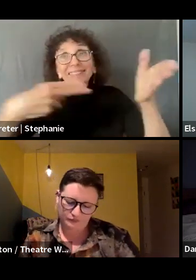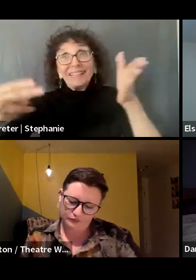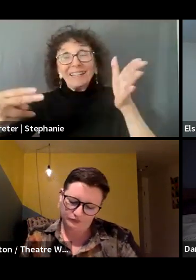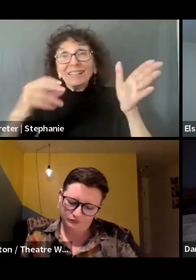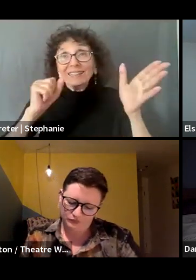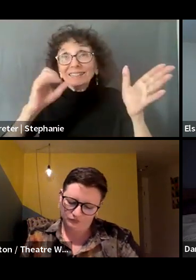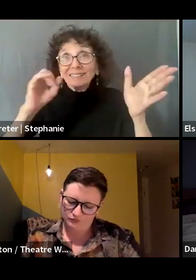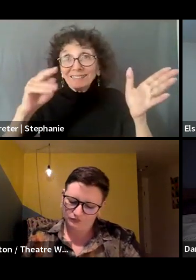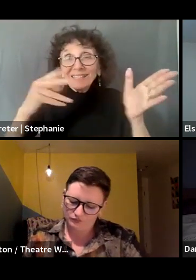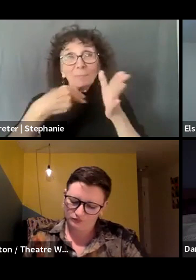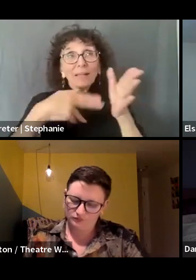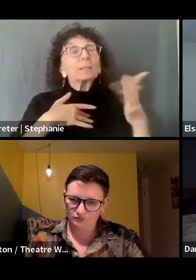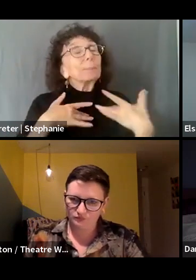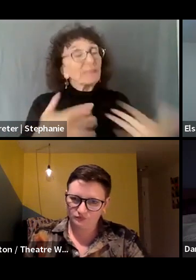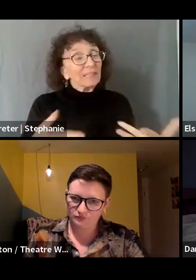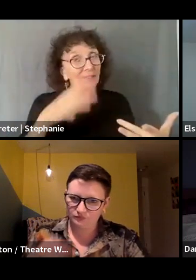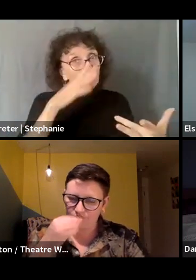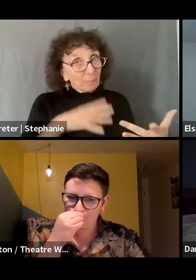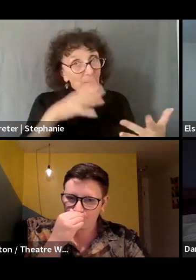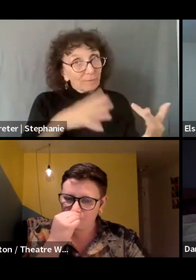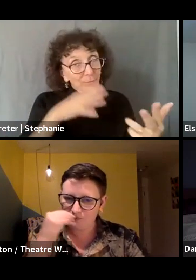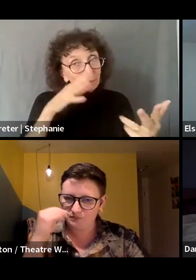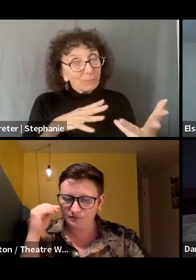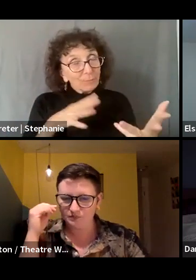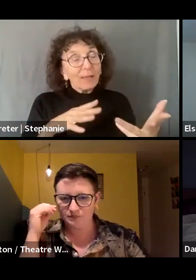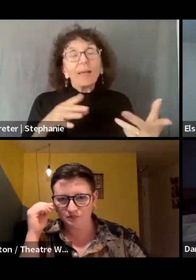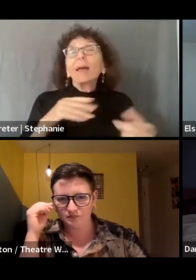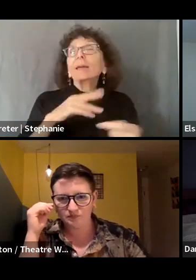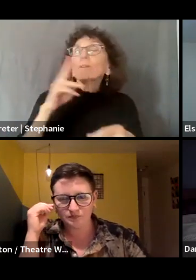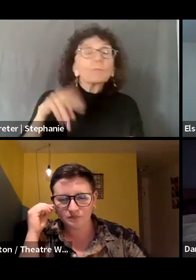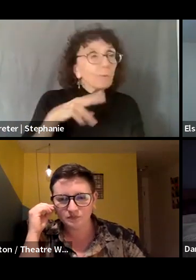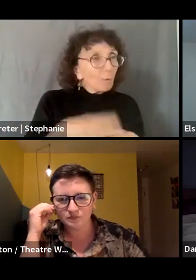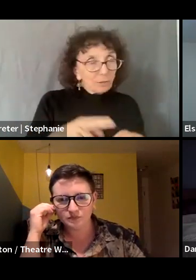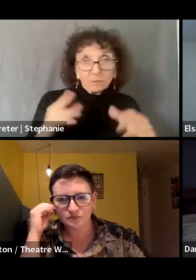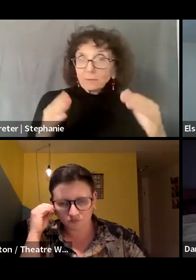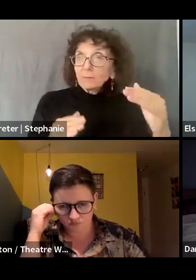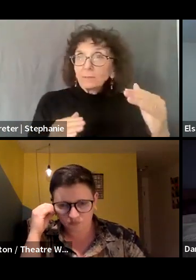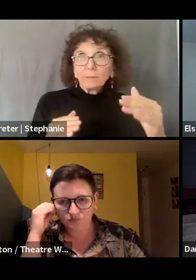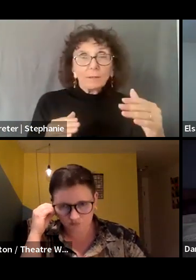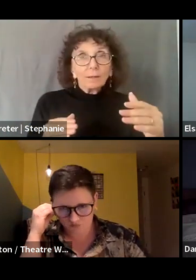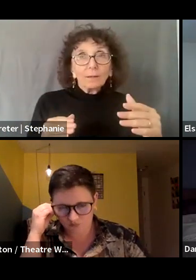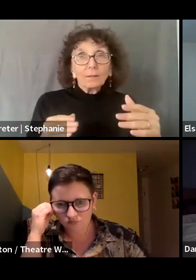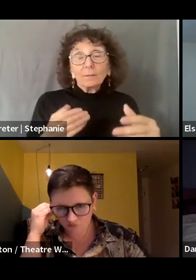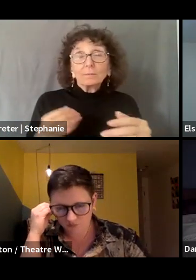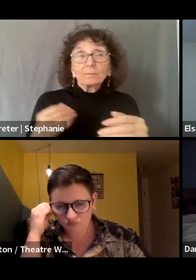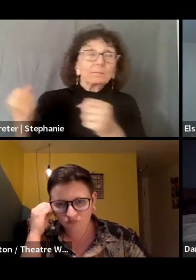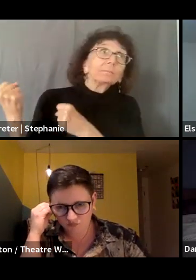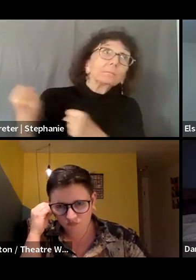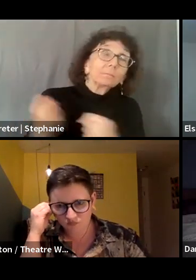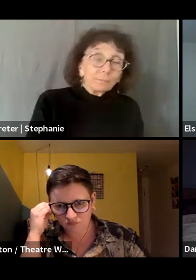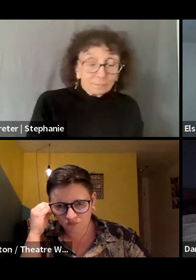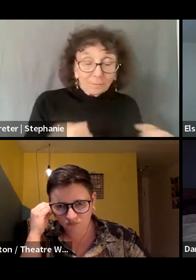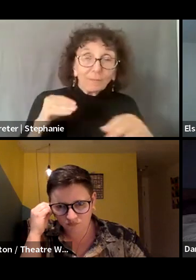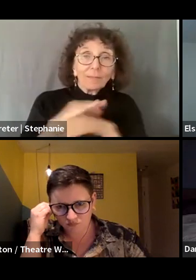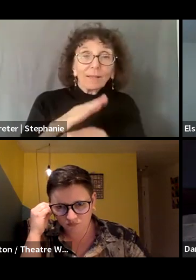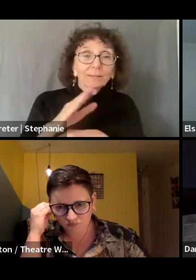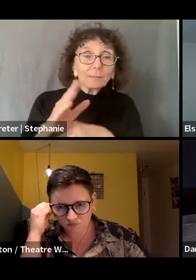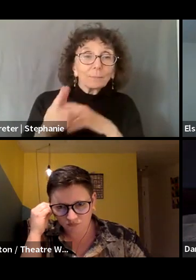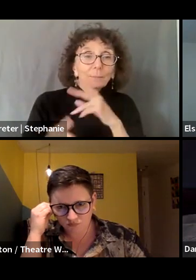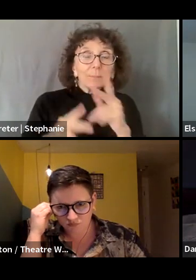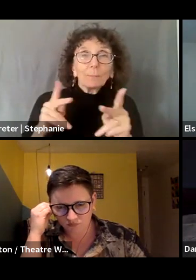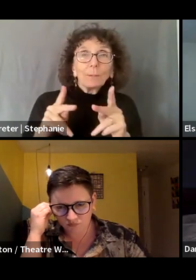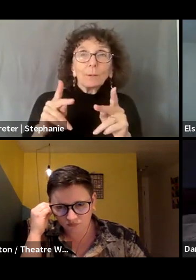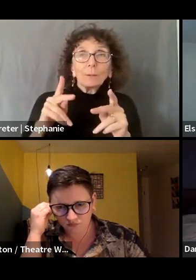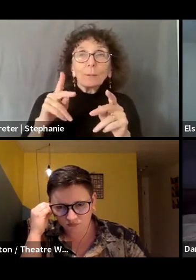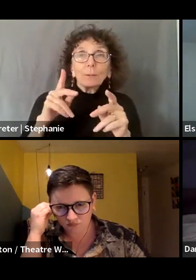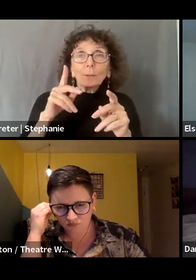uh, then of course, disproportionately affects, um, people on the femme end of the spectrum